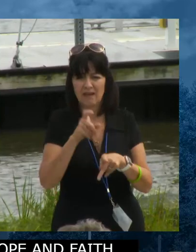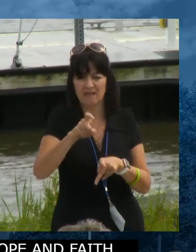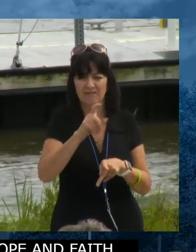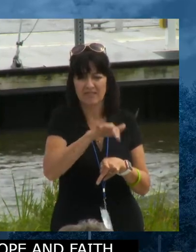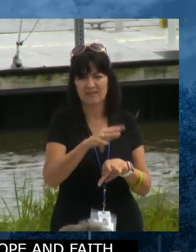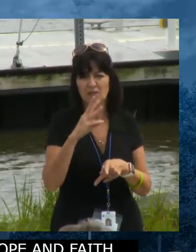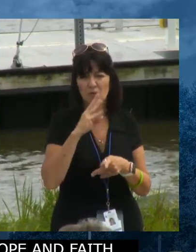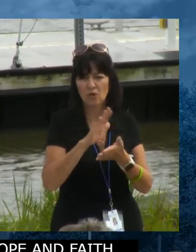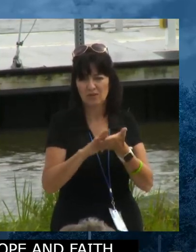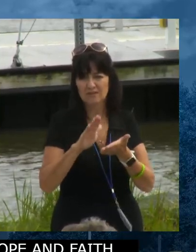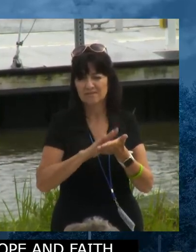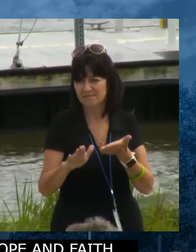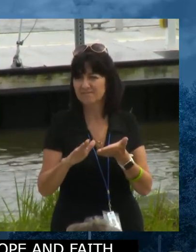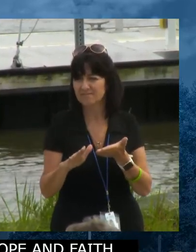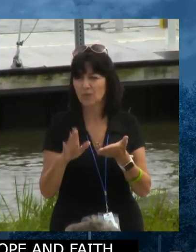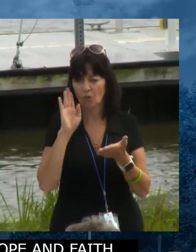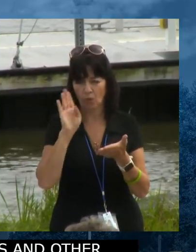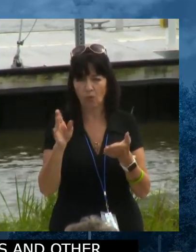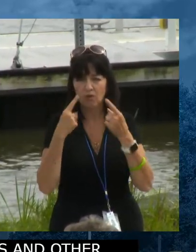trailer park. Thank you very much.